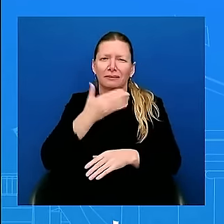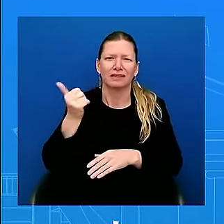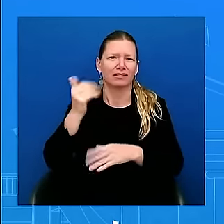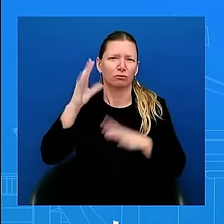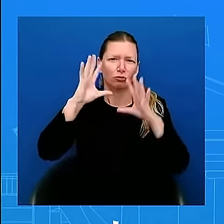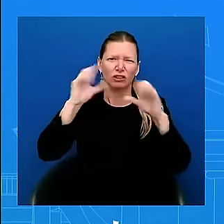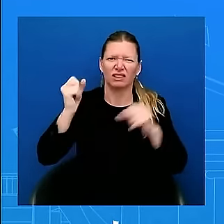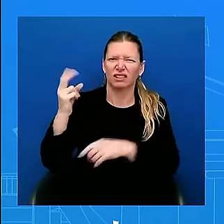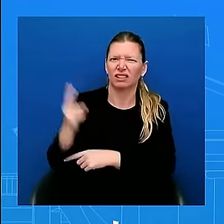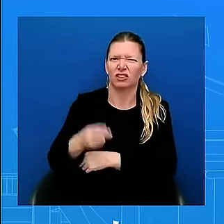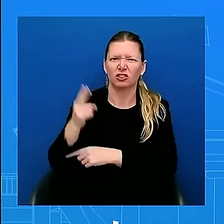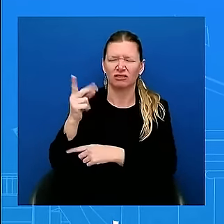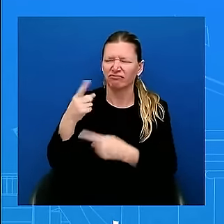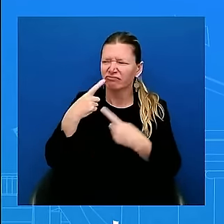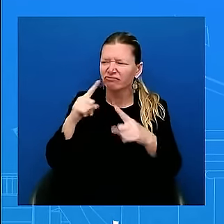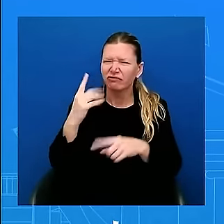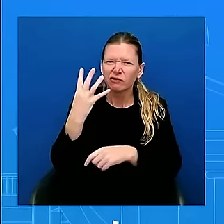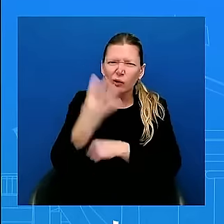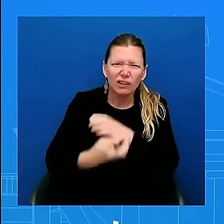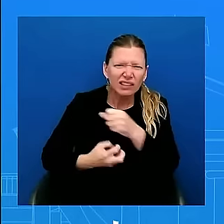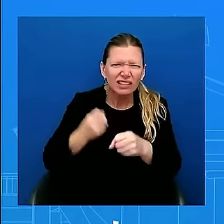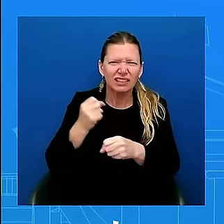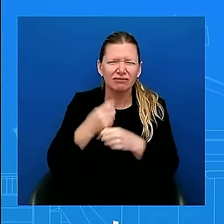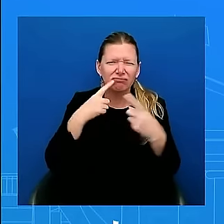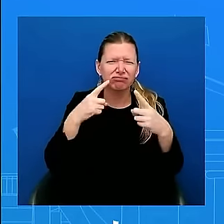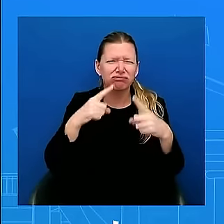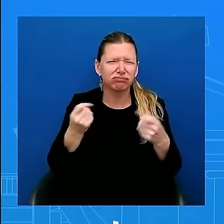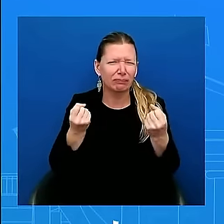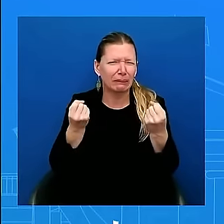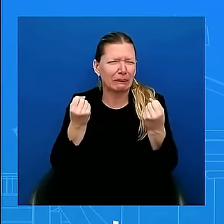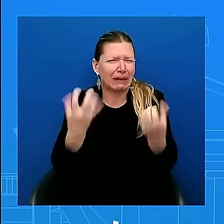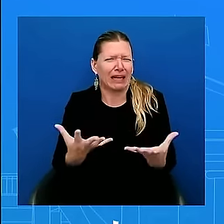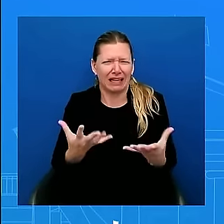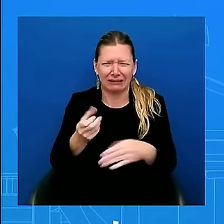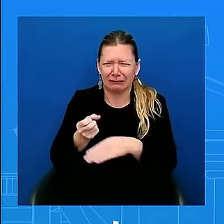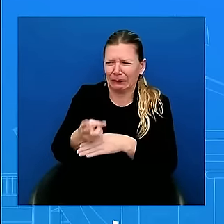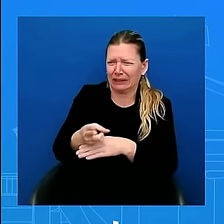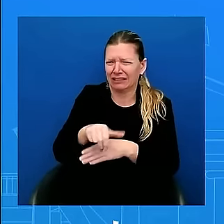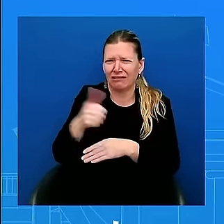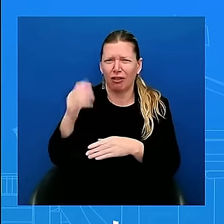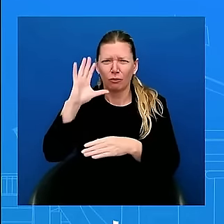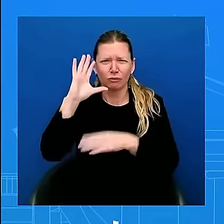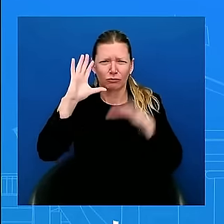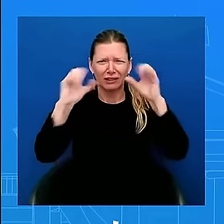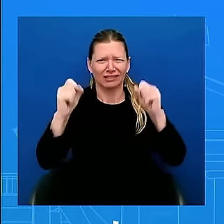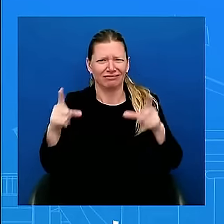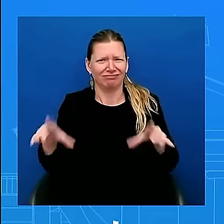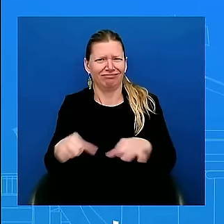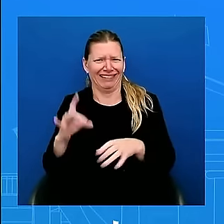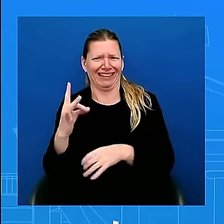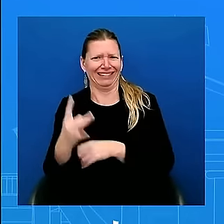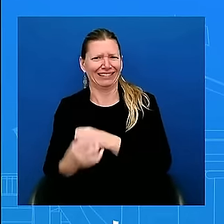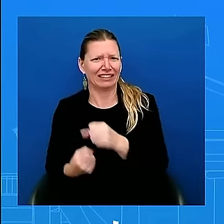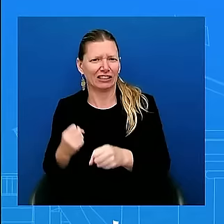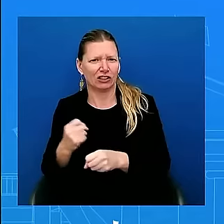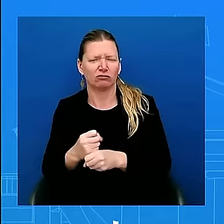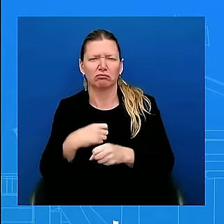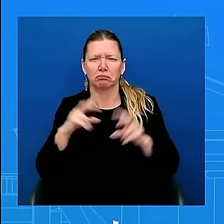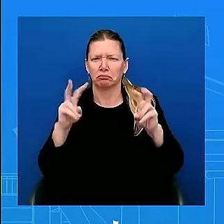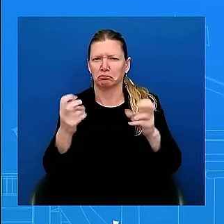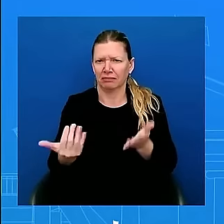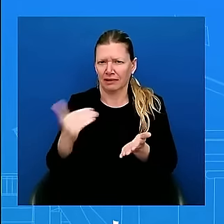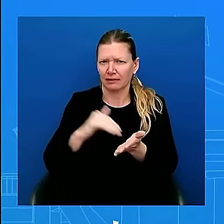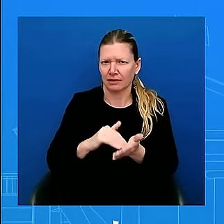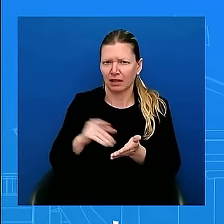I have given my heart and my soul to our nation like so many others have, and I have been blessed a million